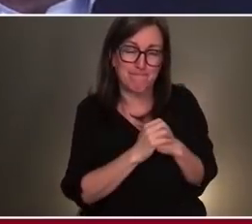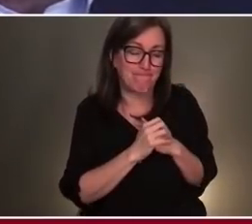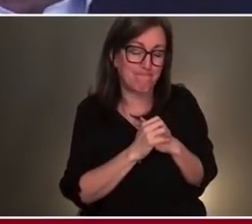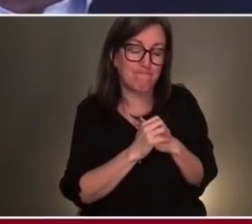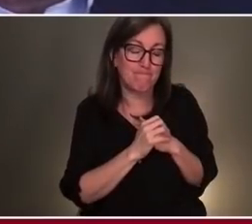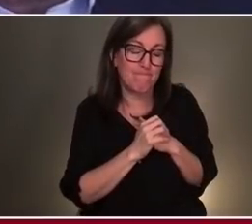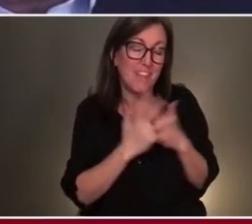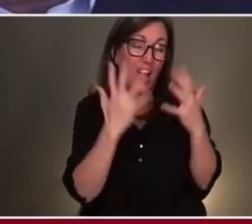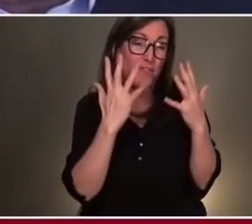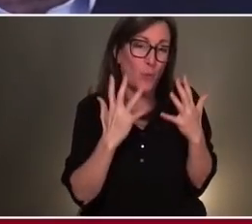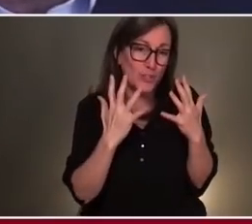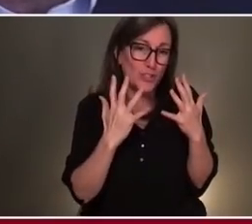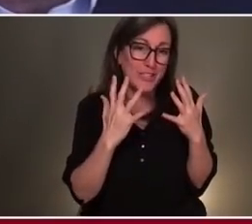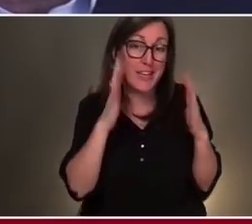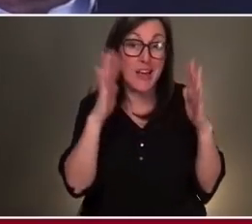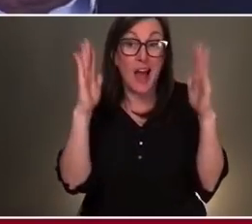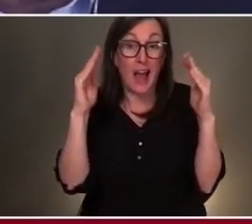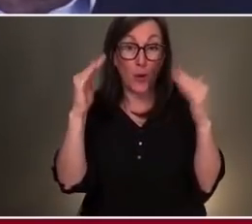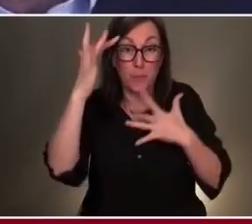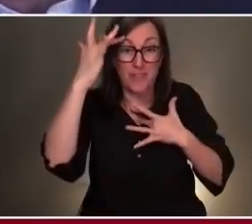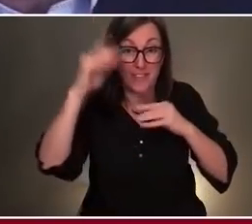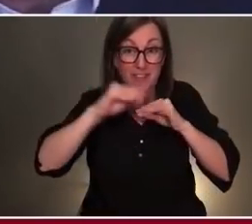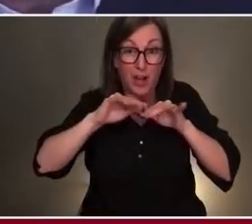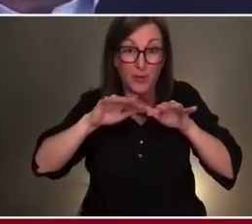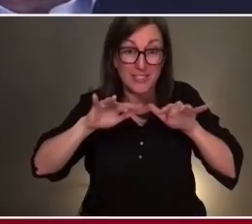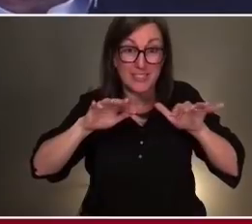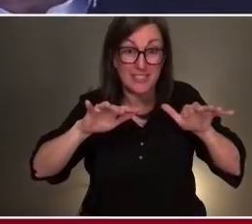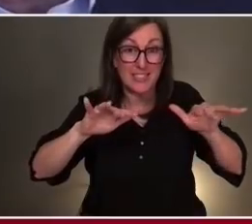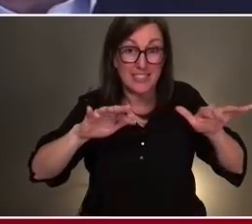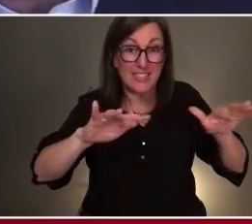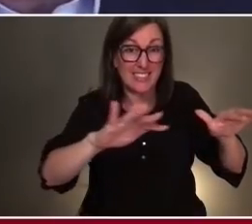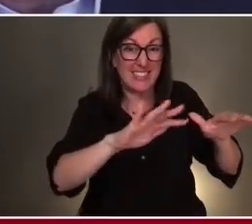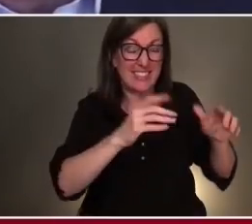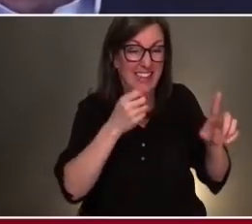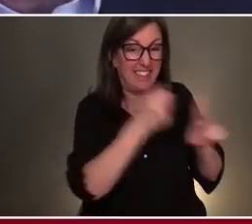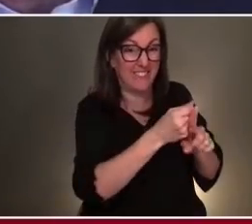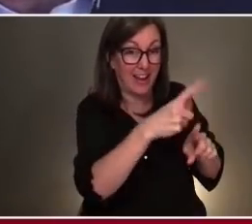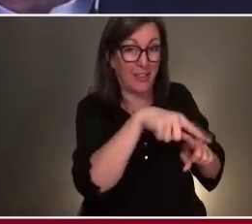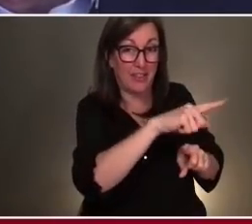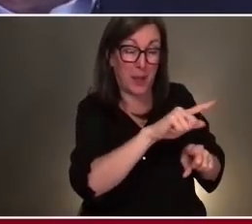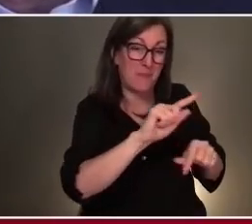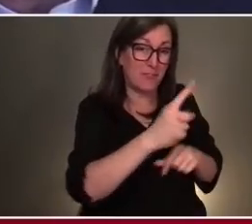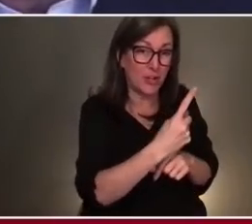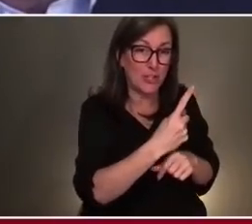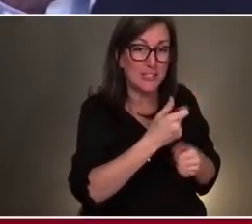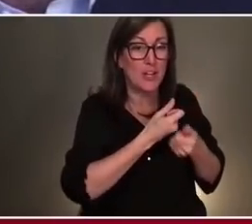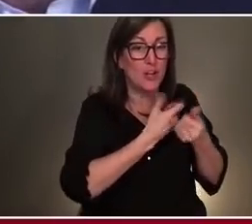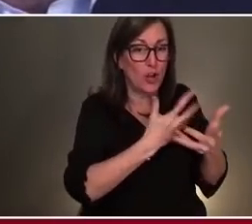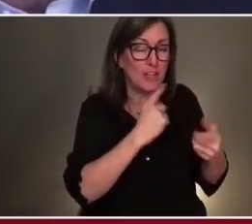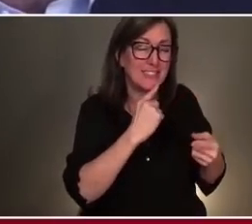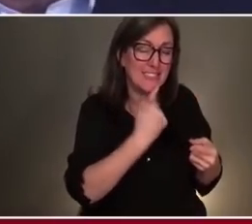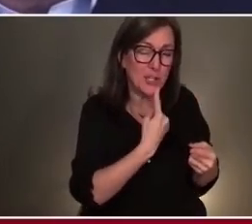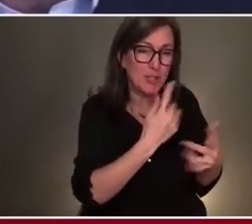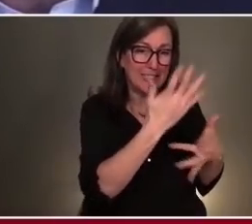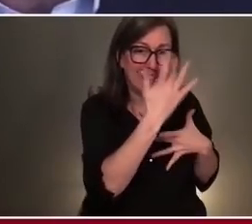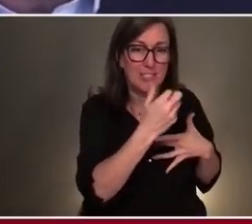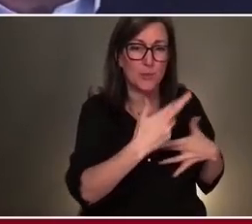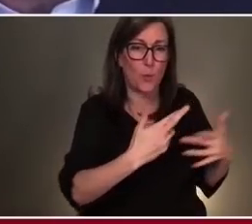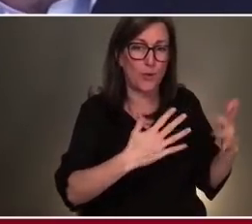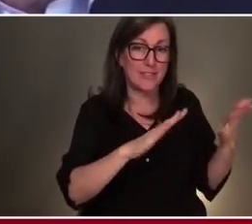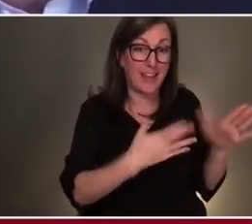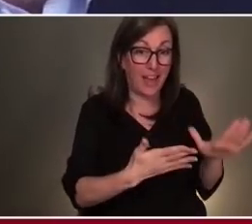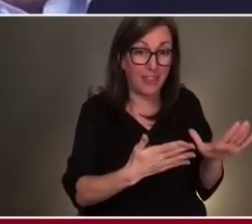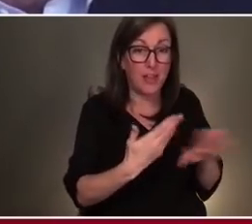And unfortunately, I hope the virus doesn't basically infect them first, cause them serious illness or even death before we hopefully